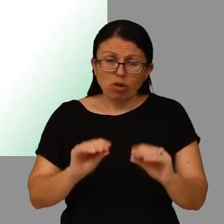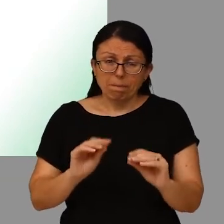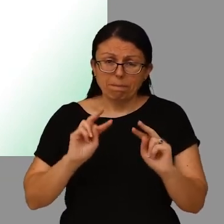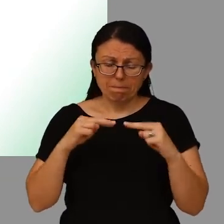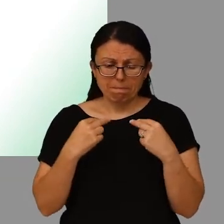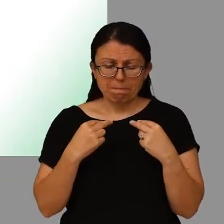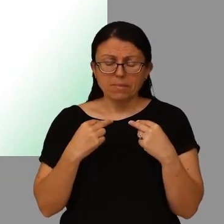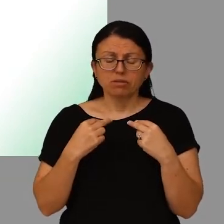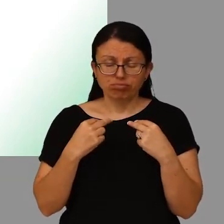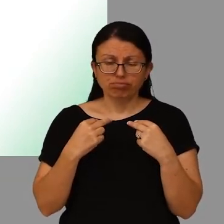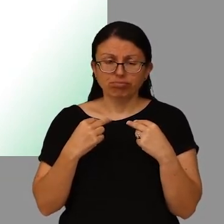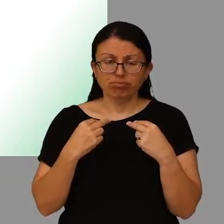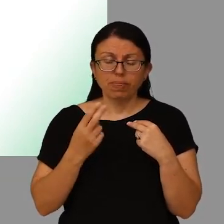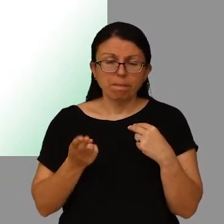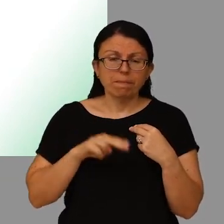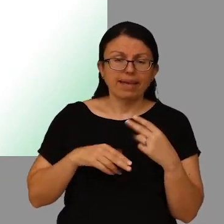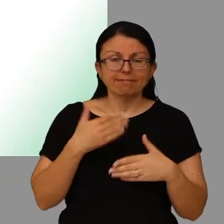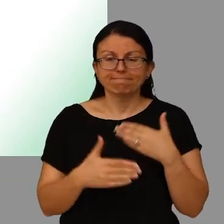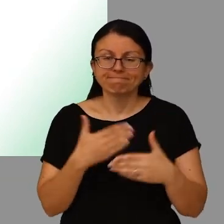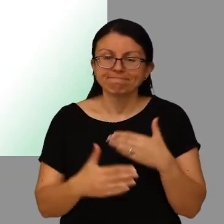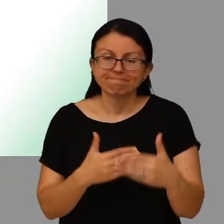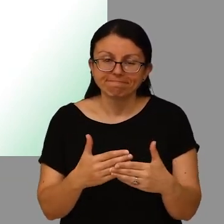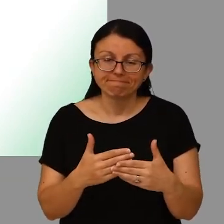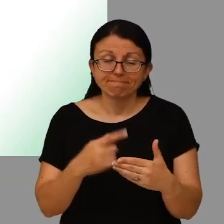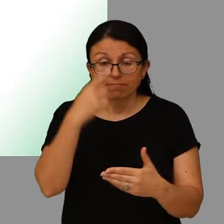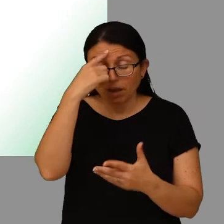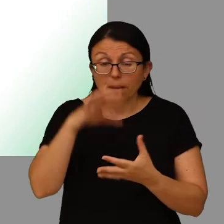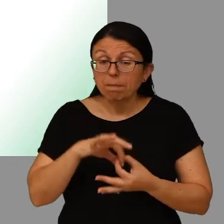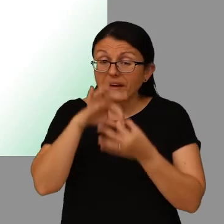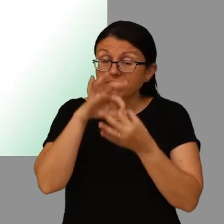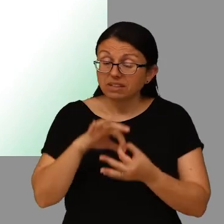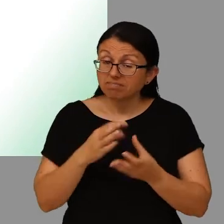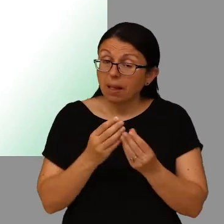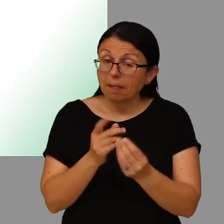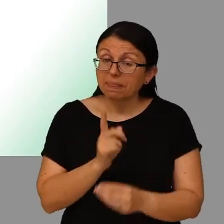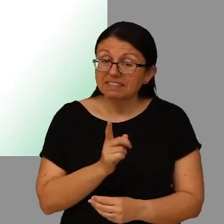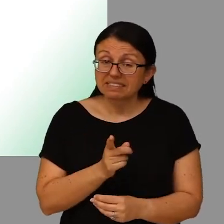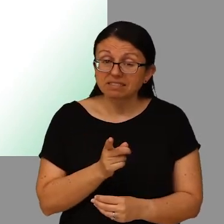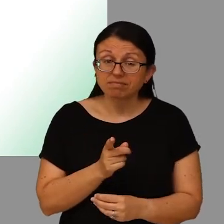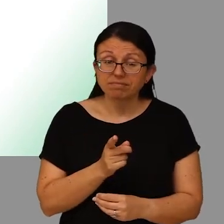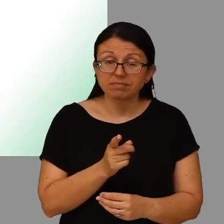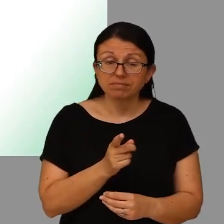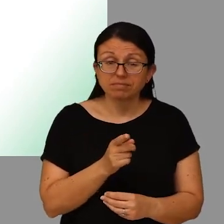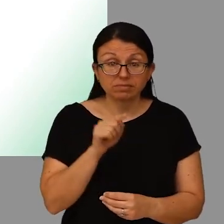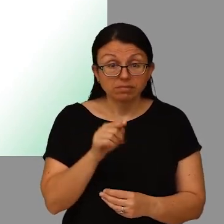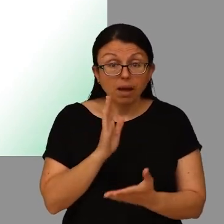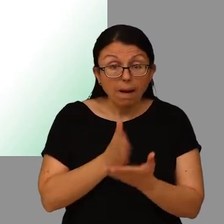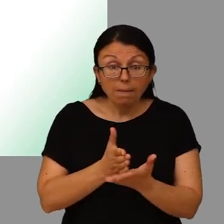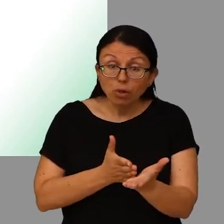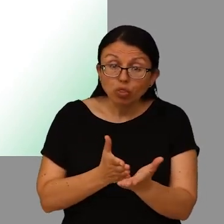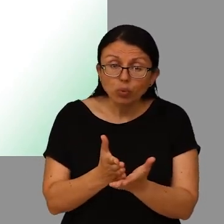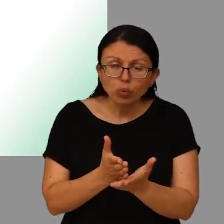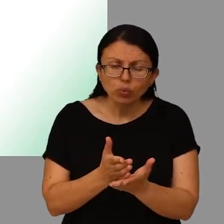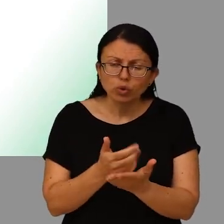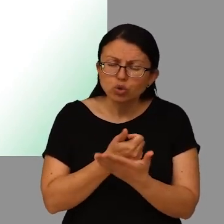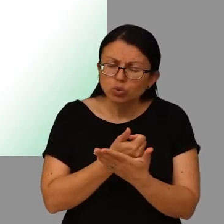focus yourself back on the here and now and that's one of the things that mindfulness helps you to do. When you're going through all of this